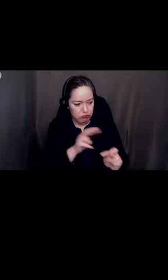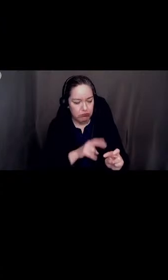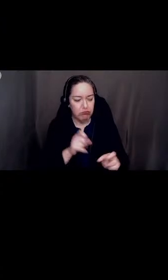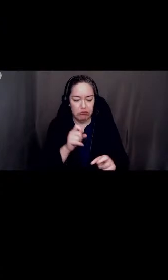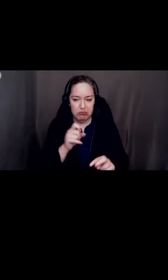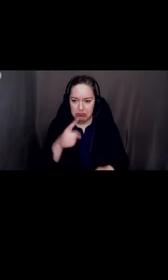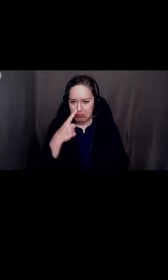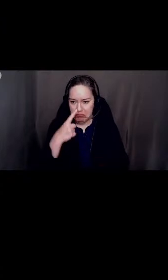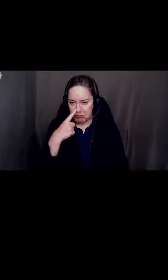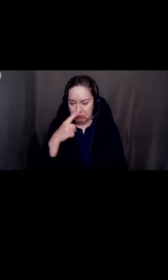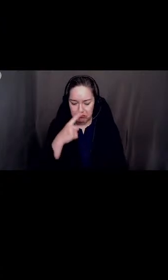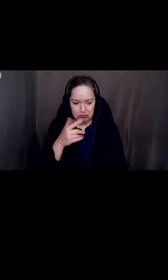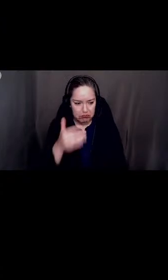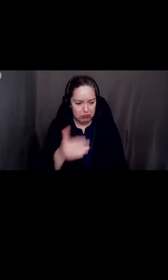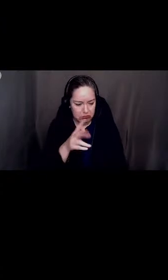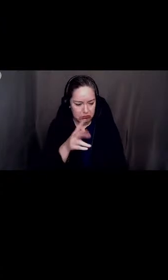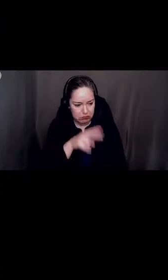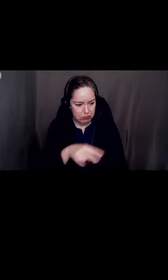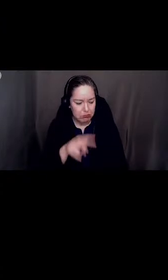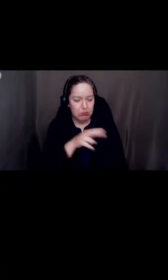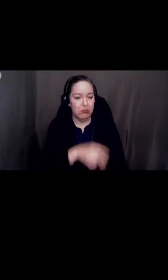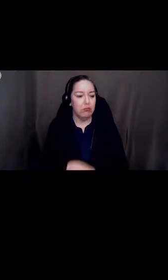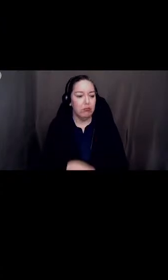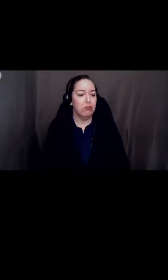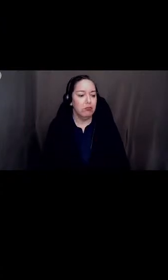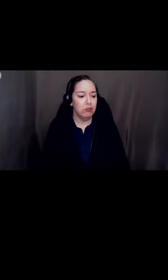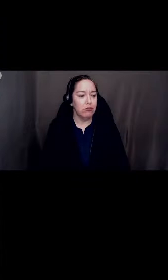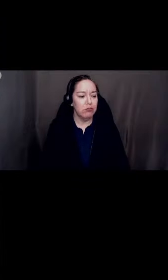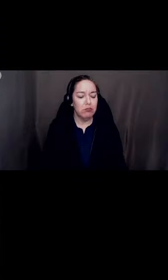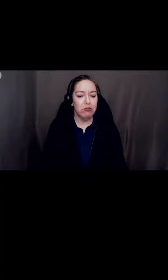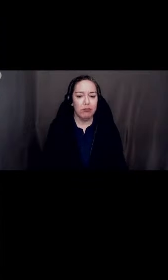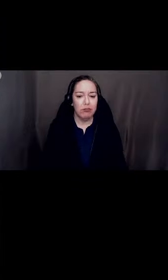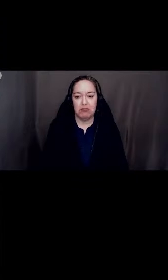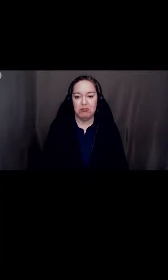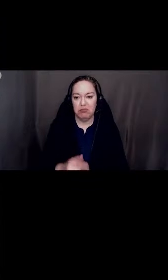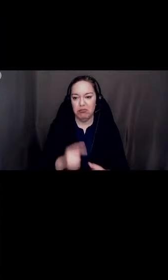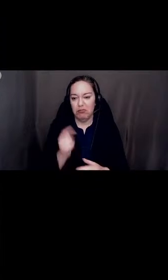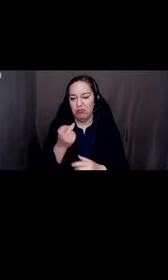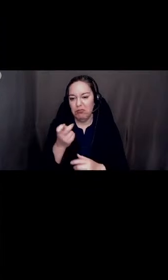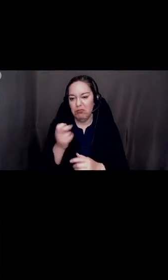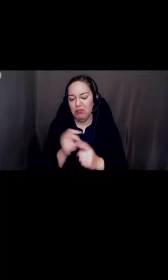mind board and then I'll ask a question.